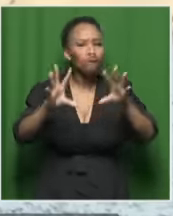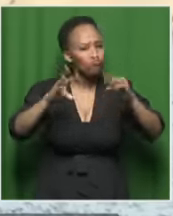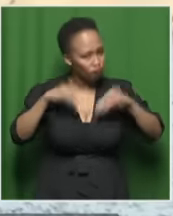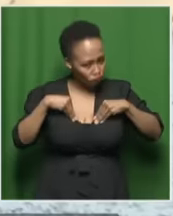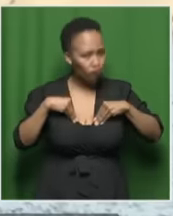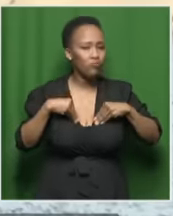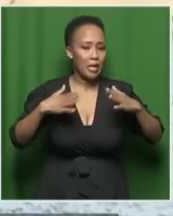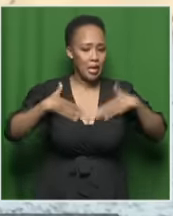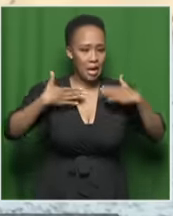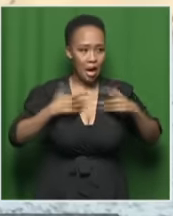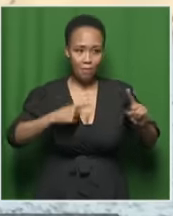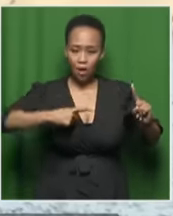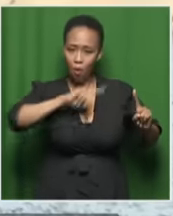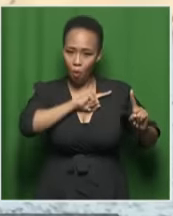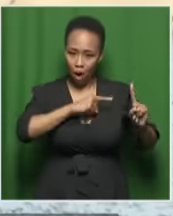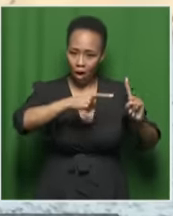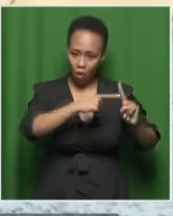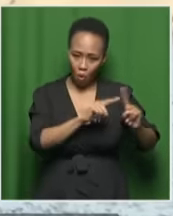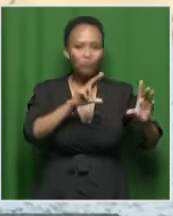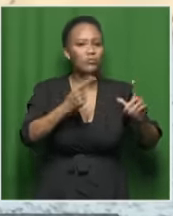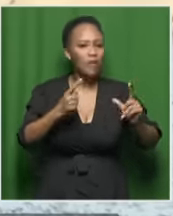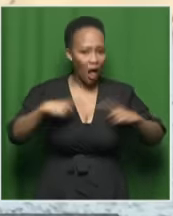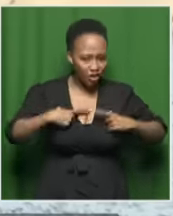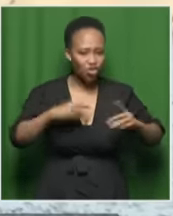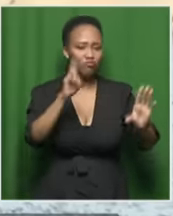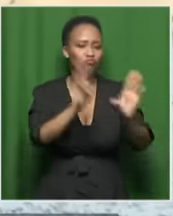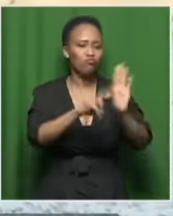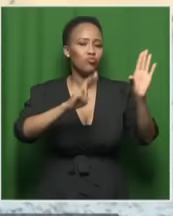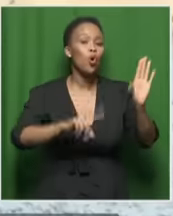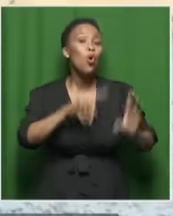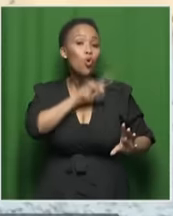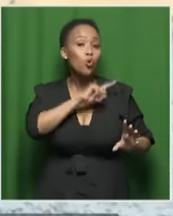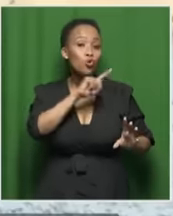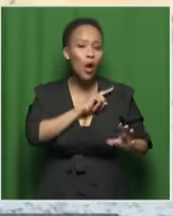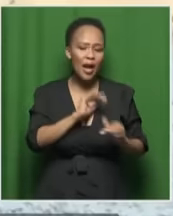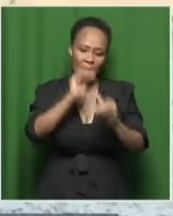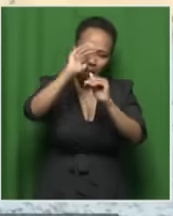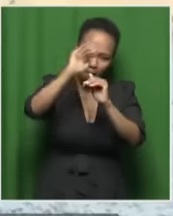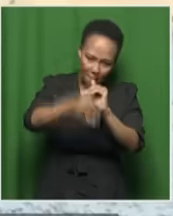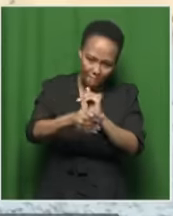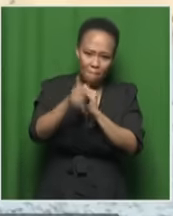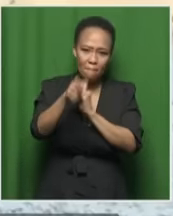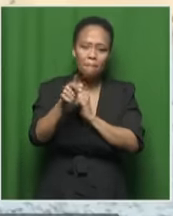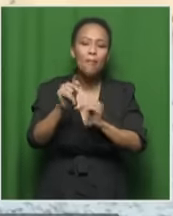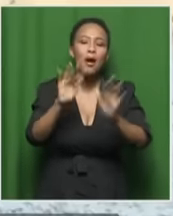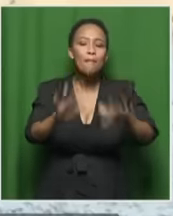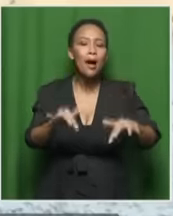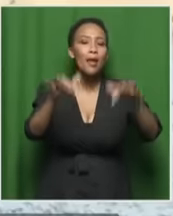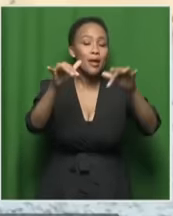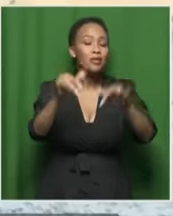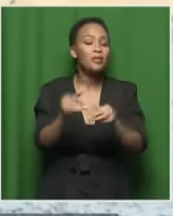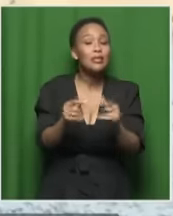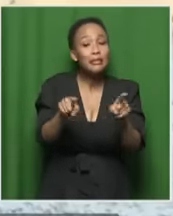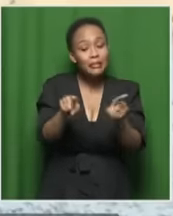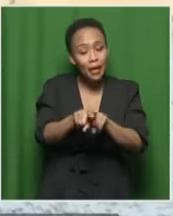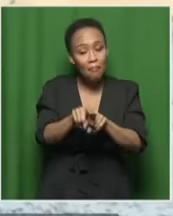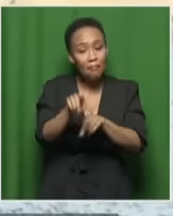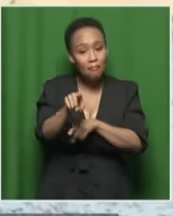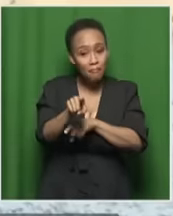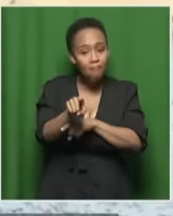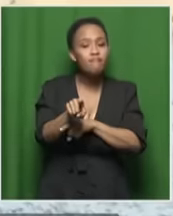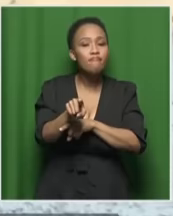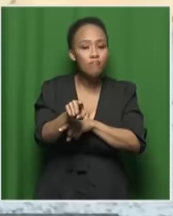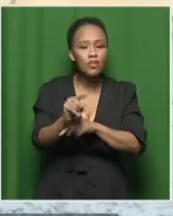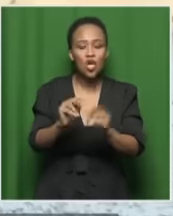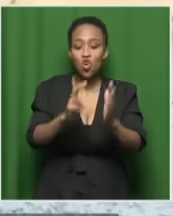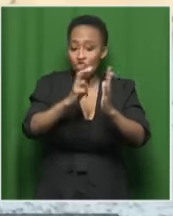this is the correct move to preserve the integrity of Parliament. That is certainly the words that were also used by